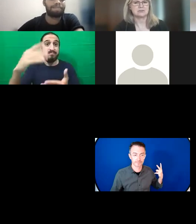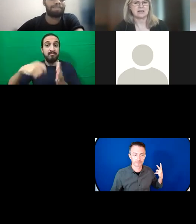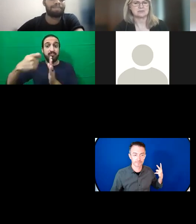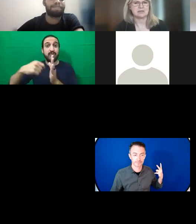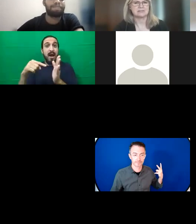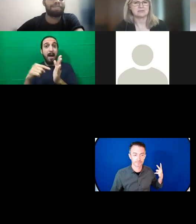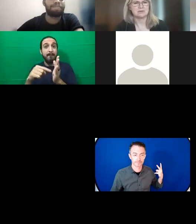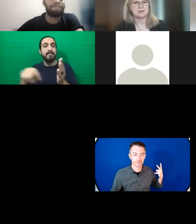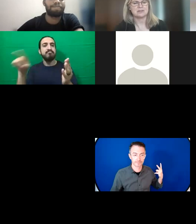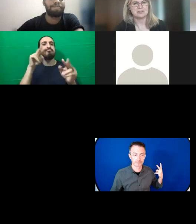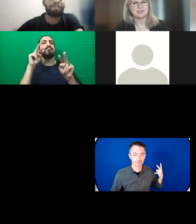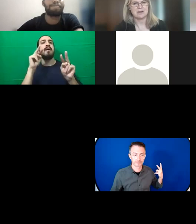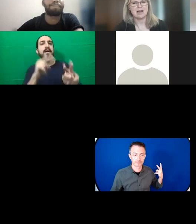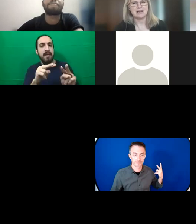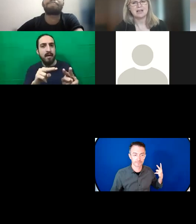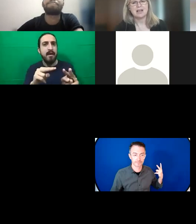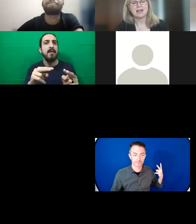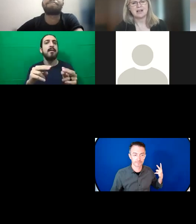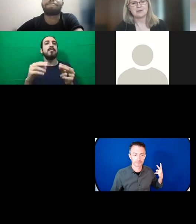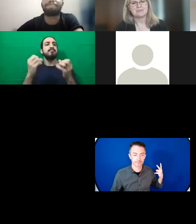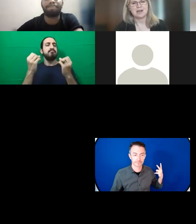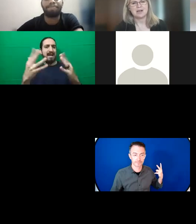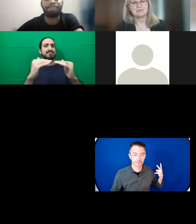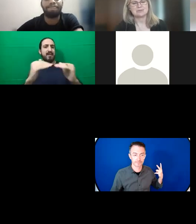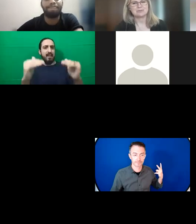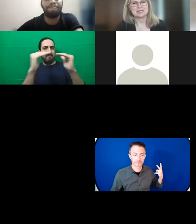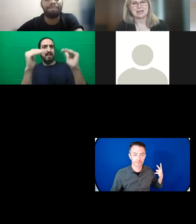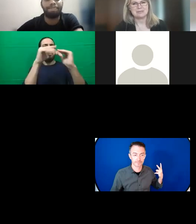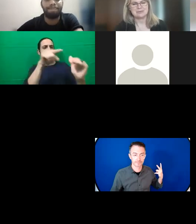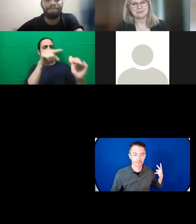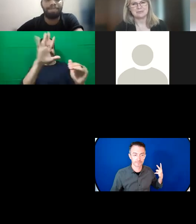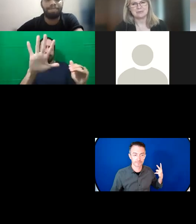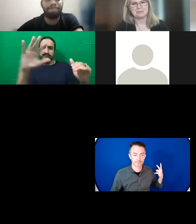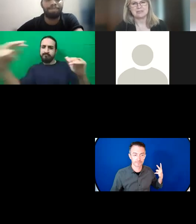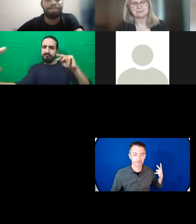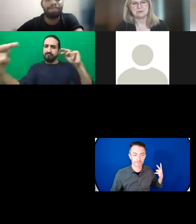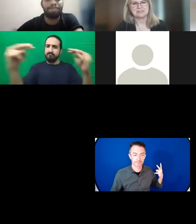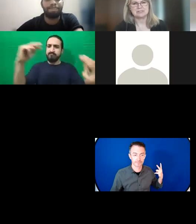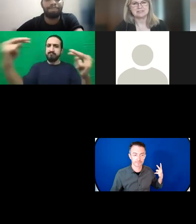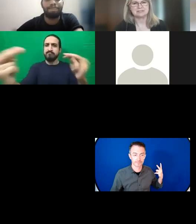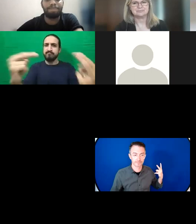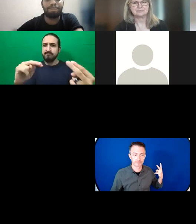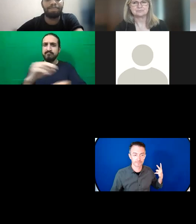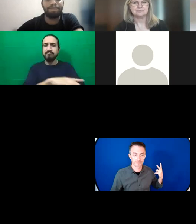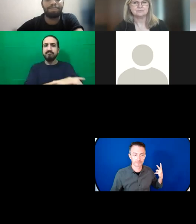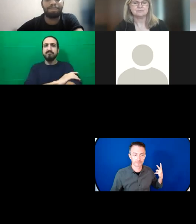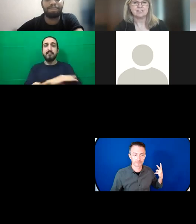intersectional aspects so there are results that come from these processes